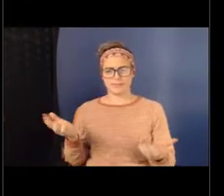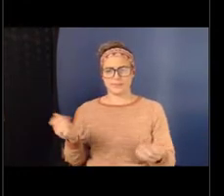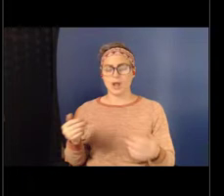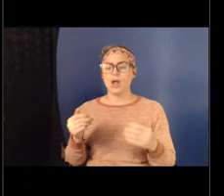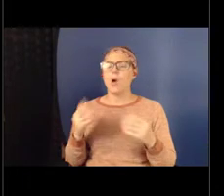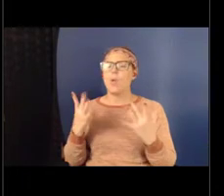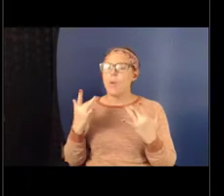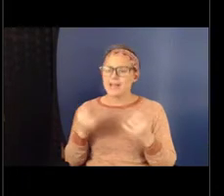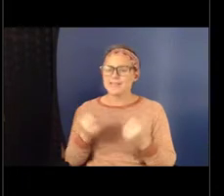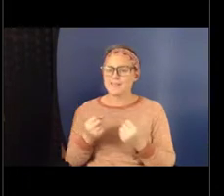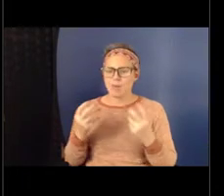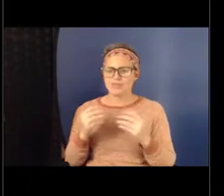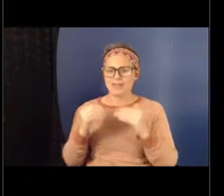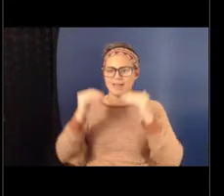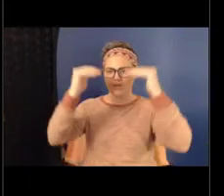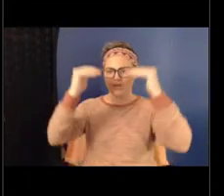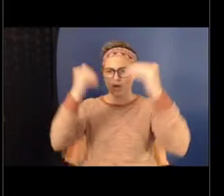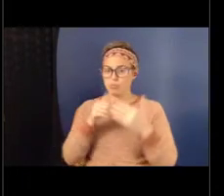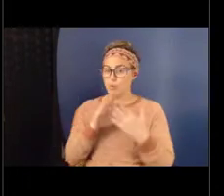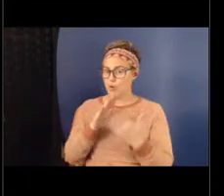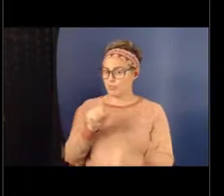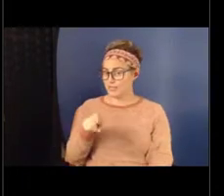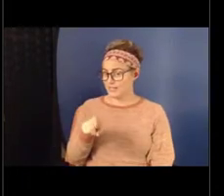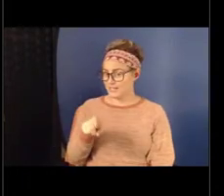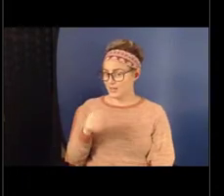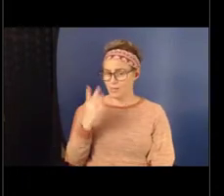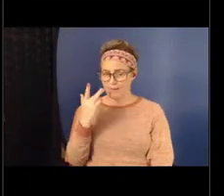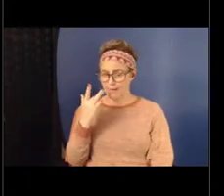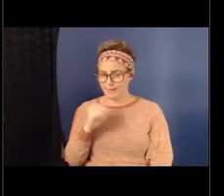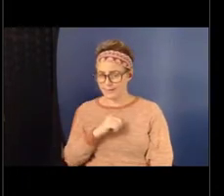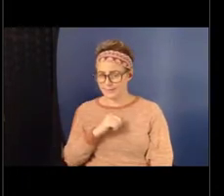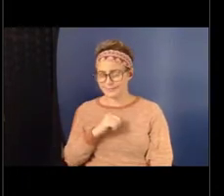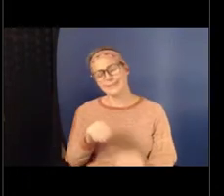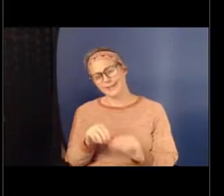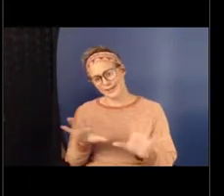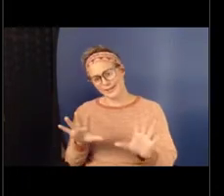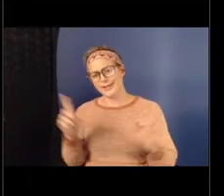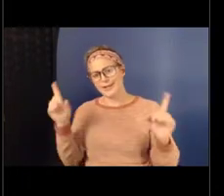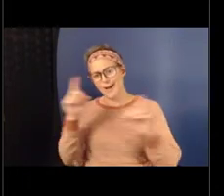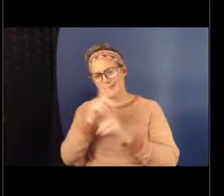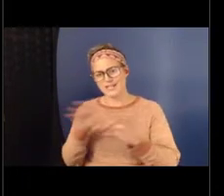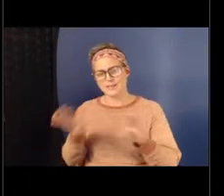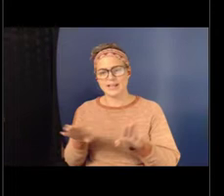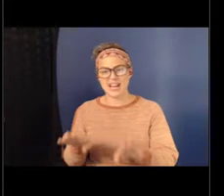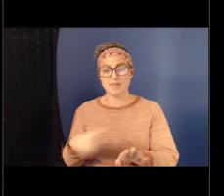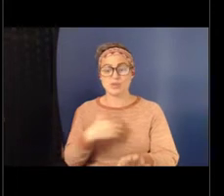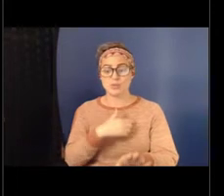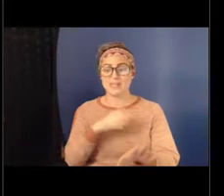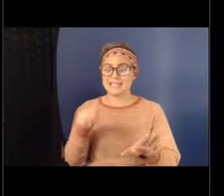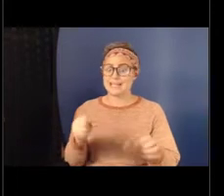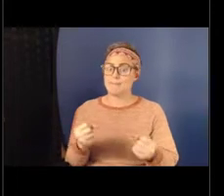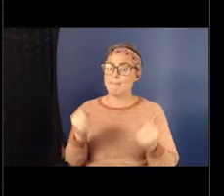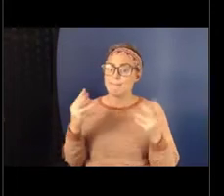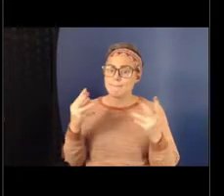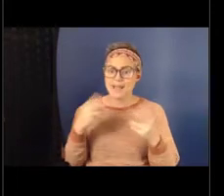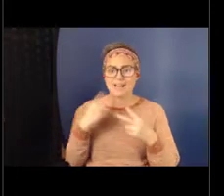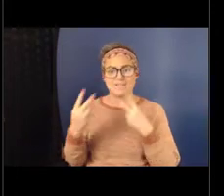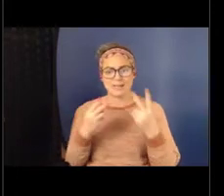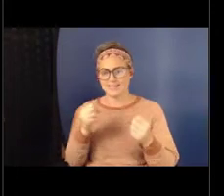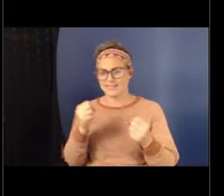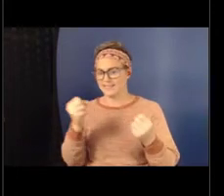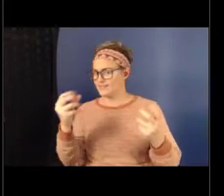Clearly, these are complex behaviors and we need many voices and strategies targeting